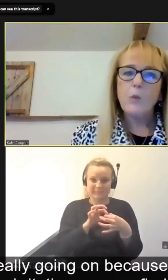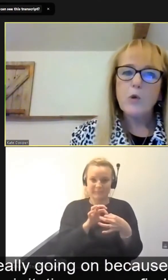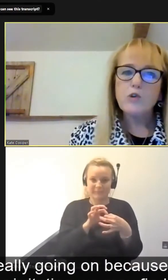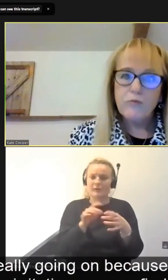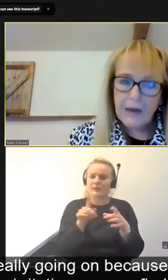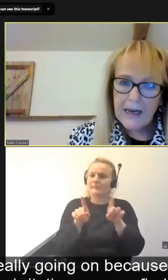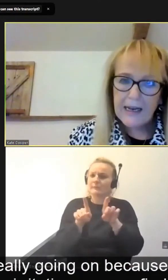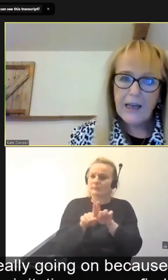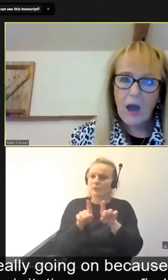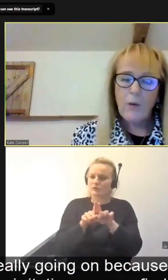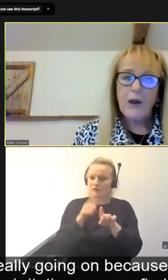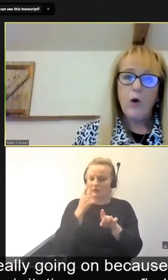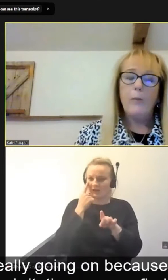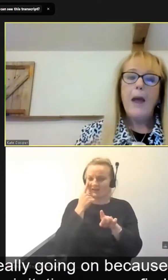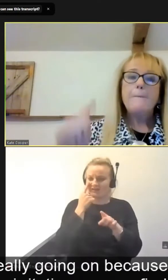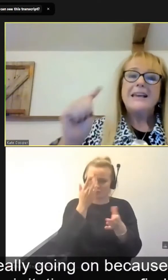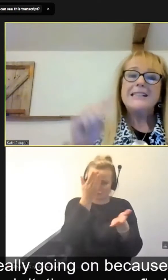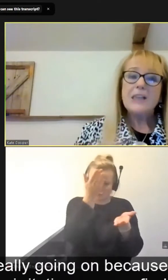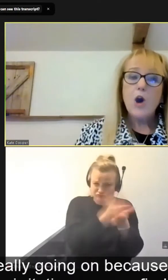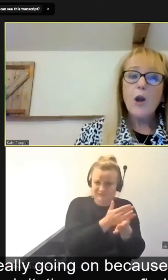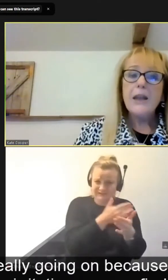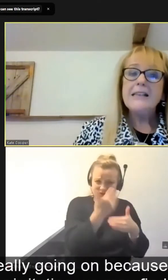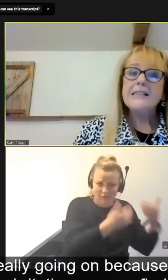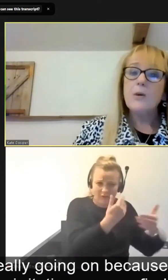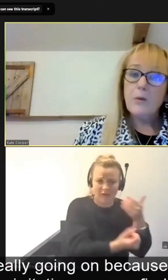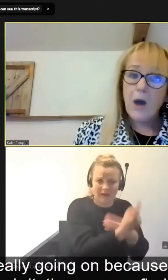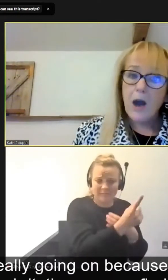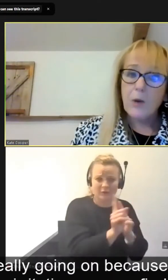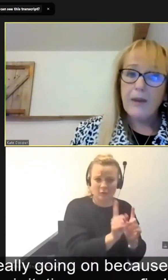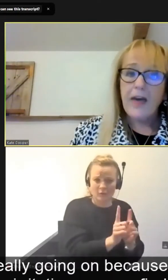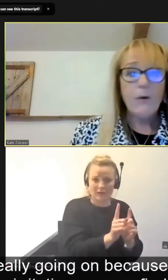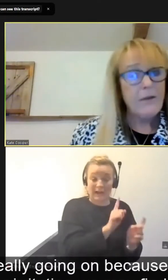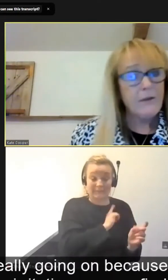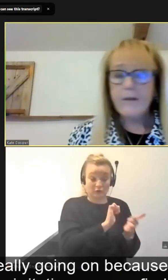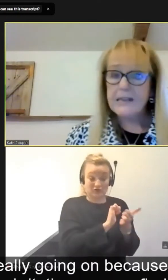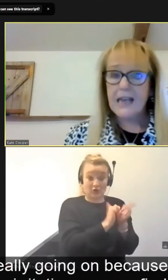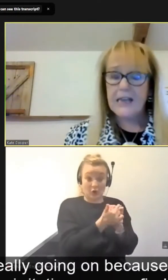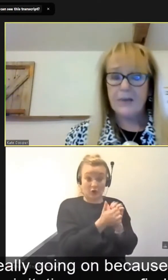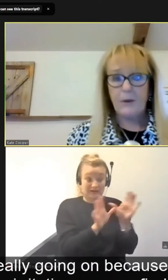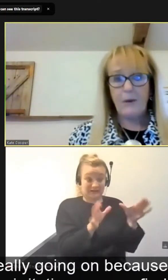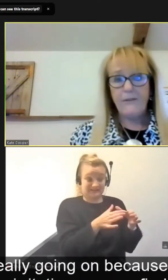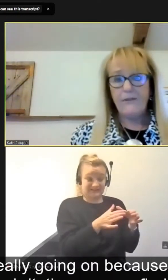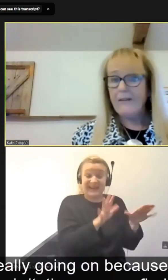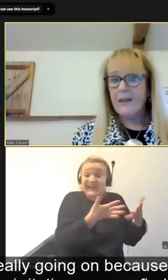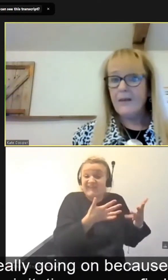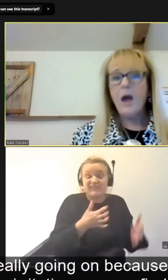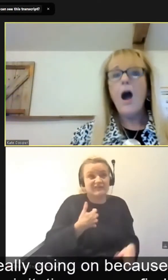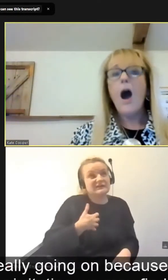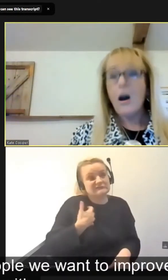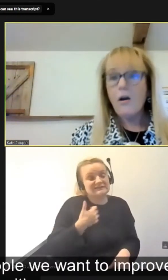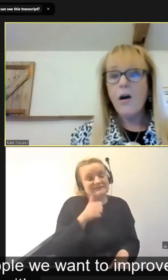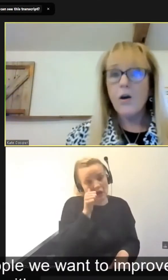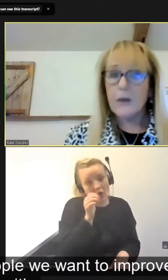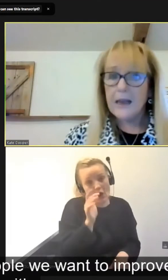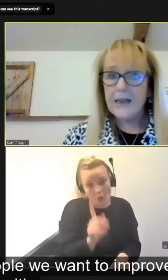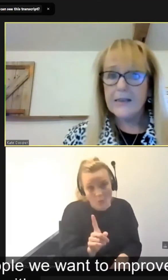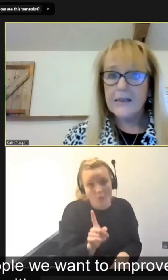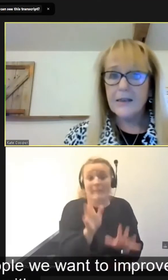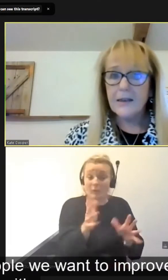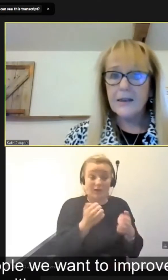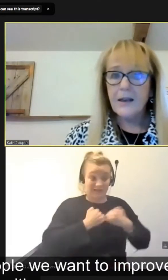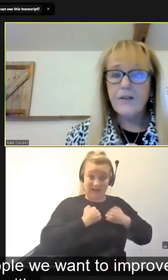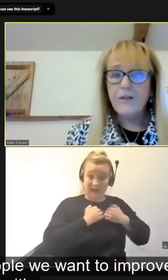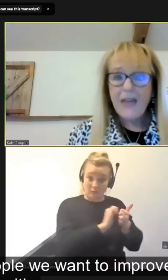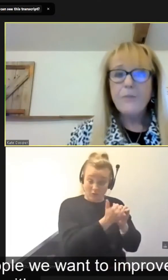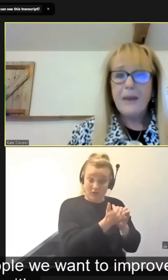think about what's really going on, because the colleagues that we work with, however irritating we might find them, are our colleagues.